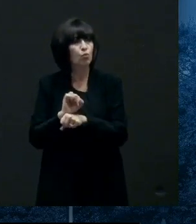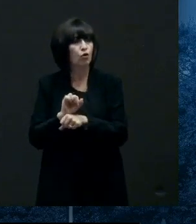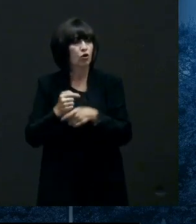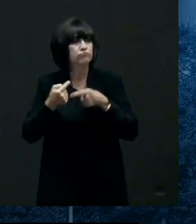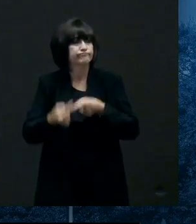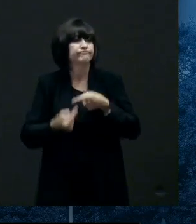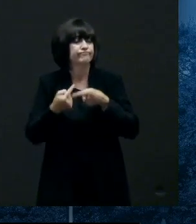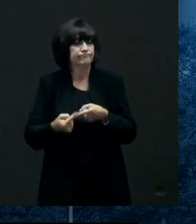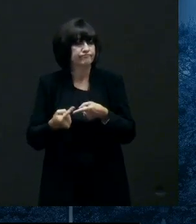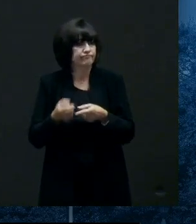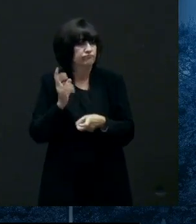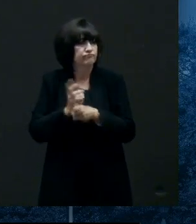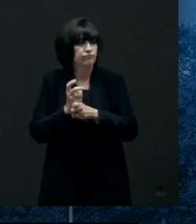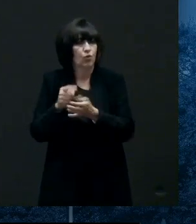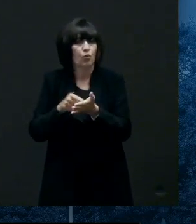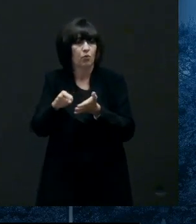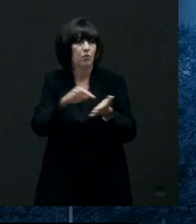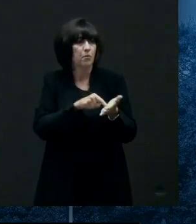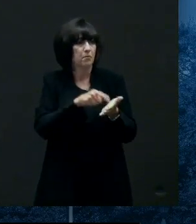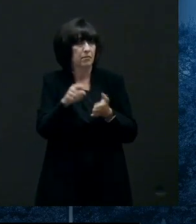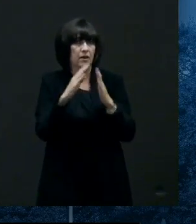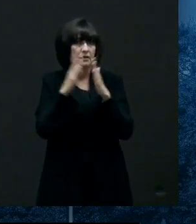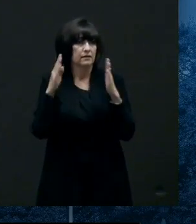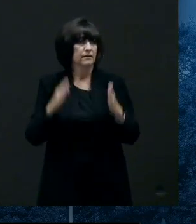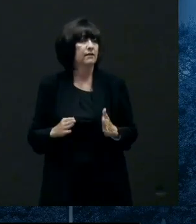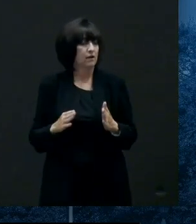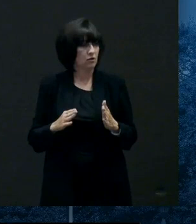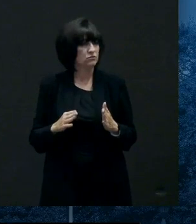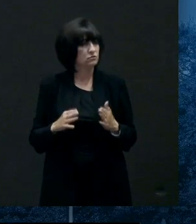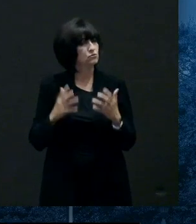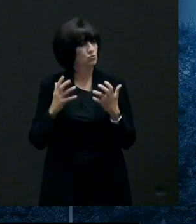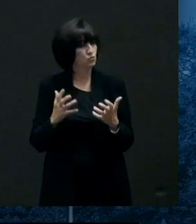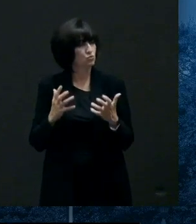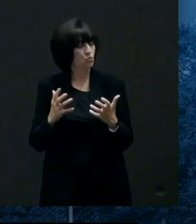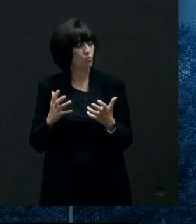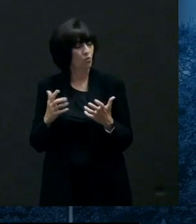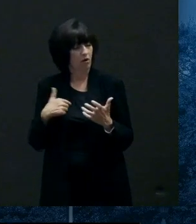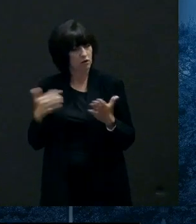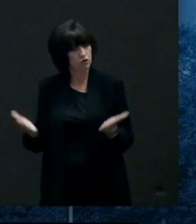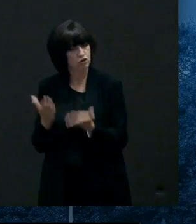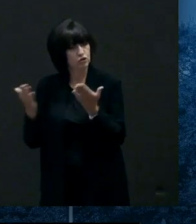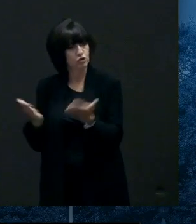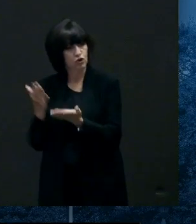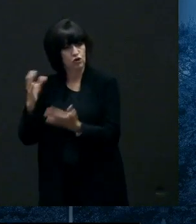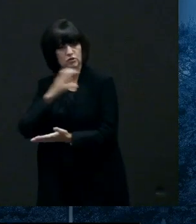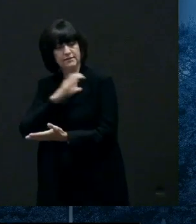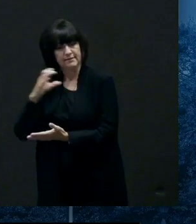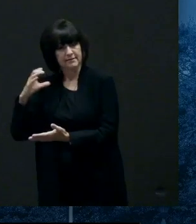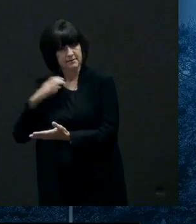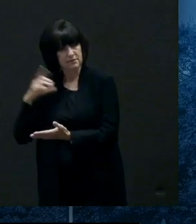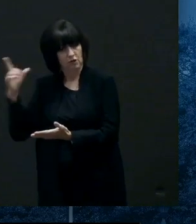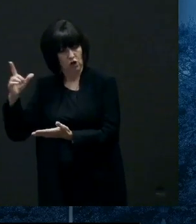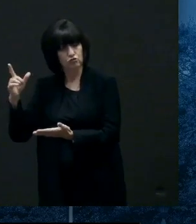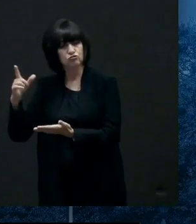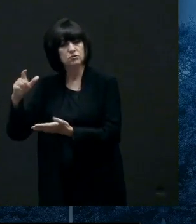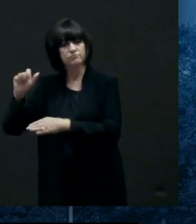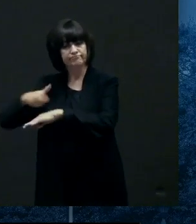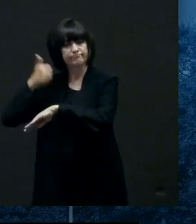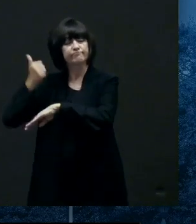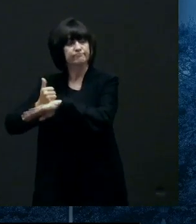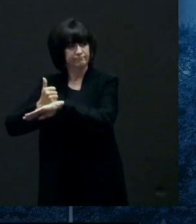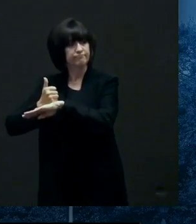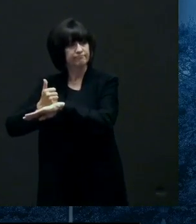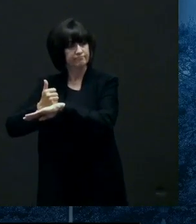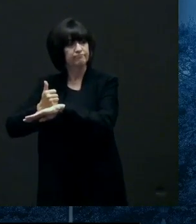as and so we would encourage uh the congress to act uh to build on our current system which is uh not